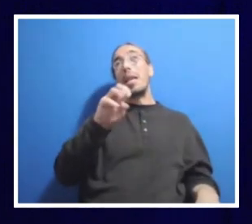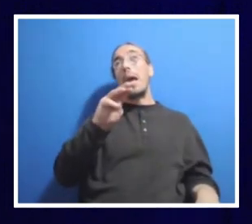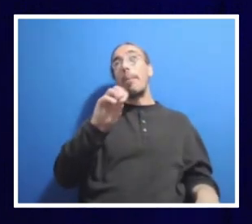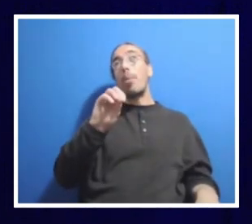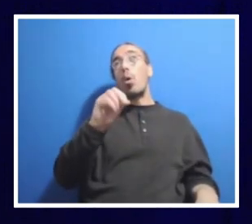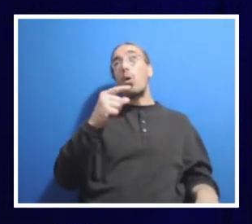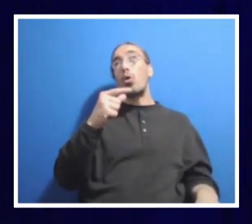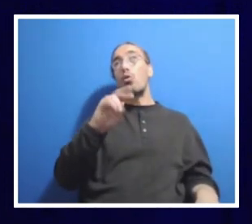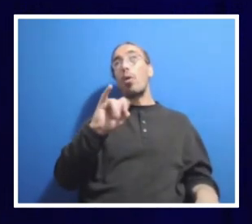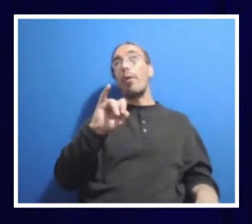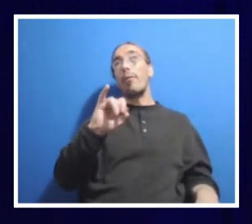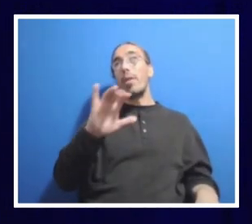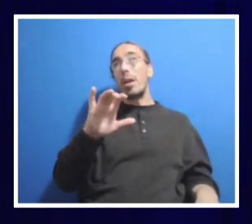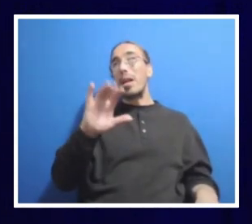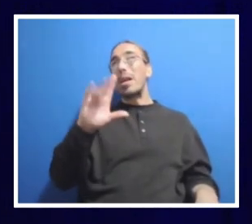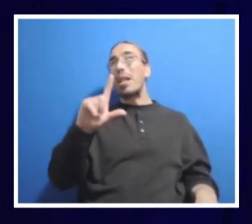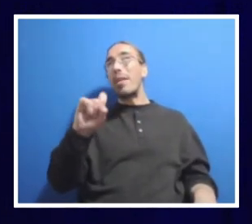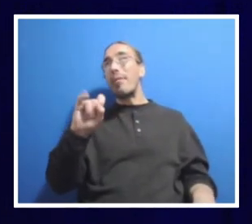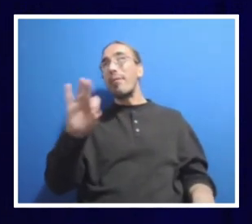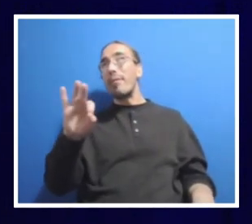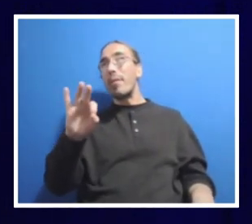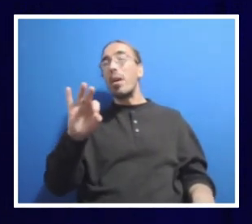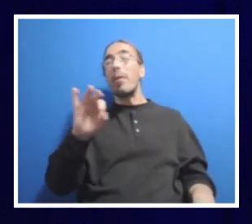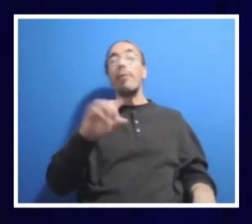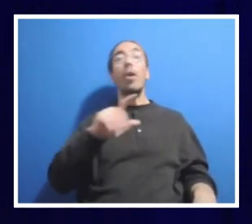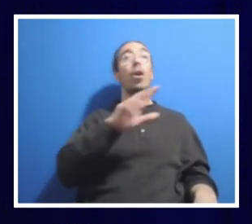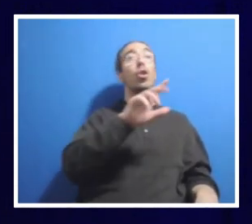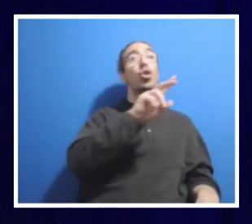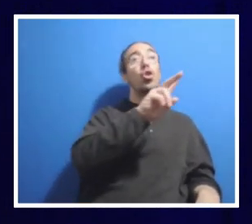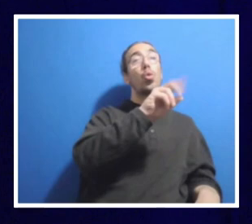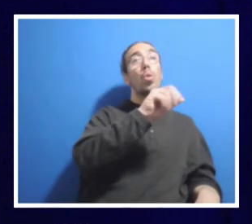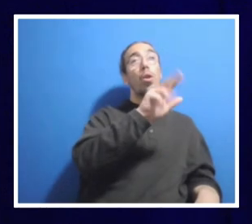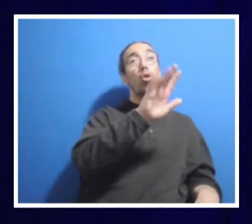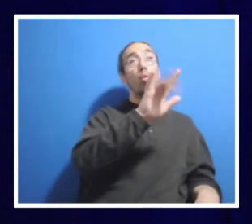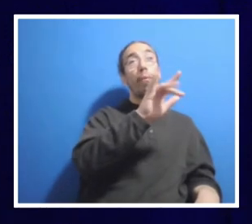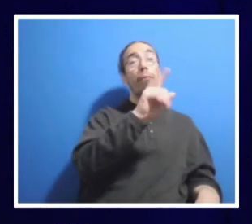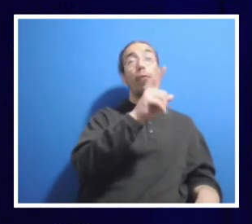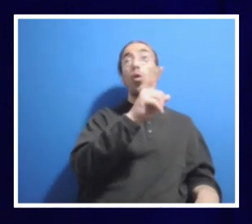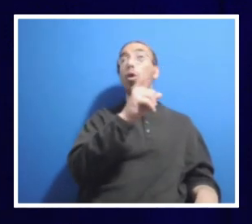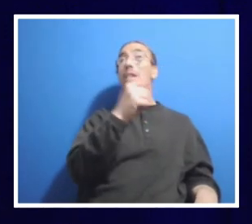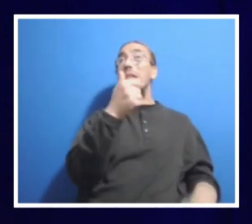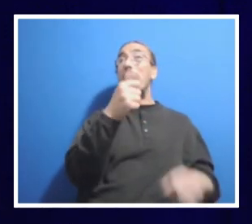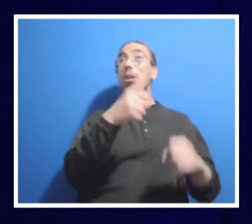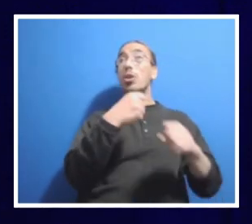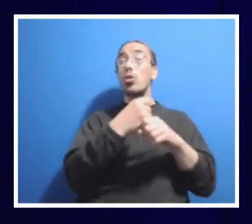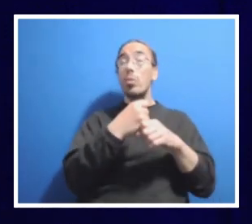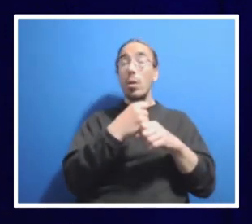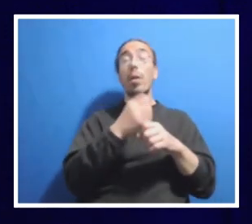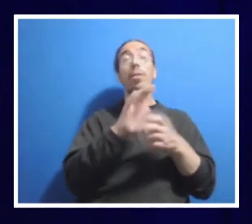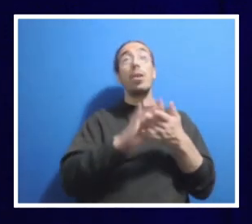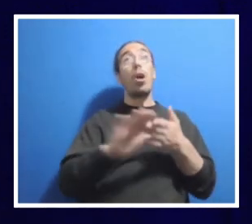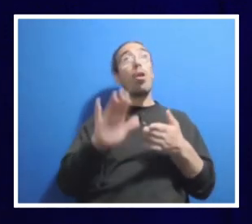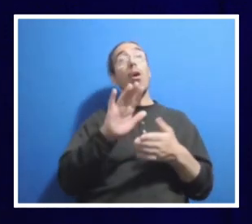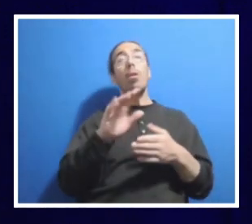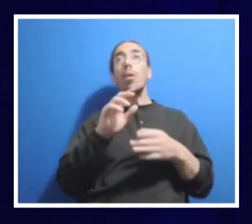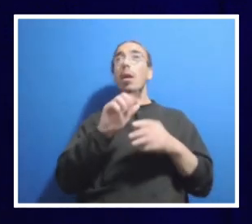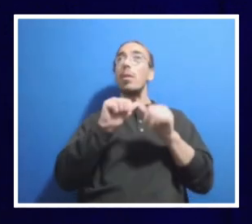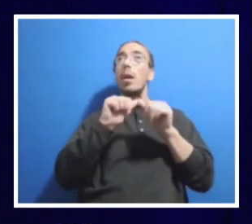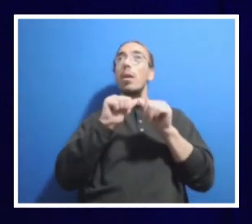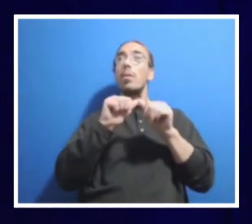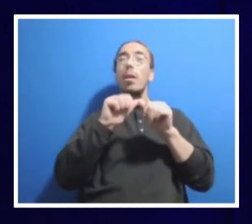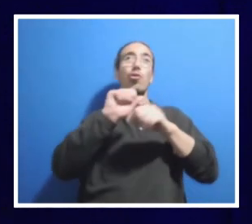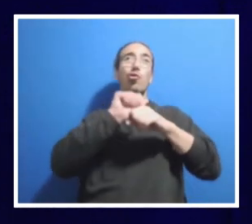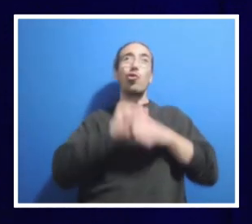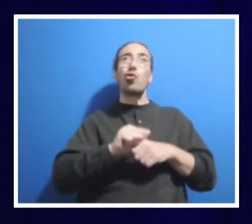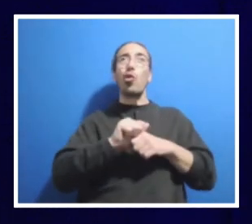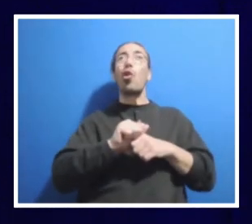familiar with it. That somewhere from 2025 for a decade, the college going, the traditional college going rate is going to